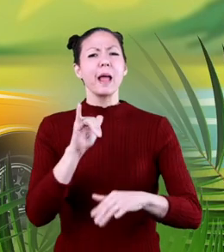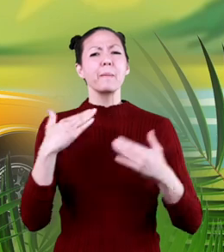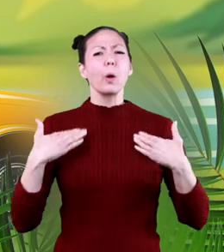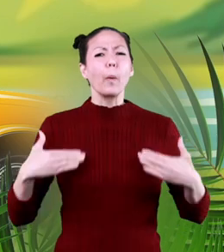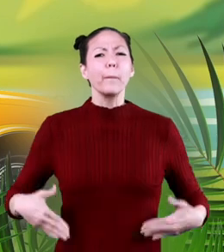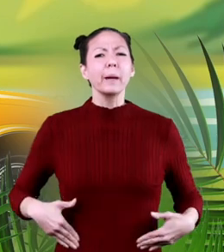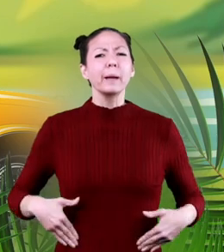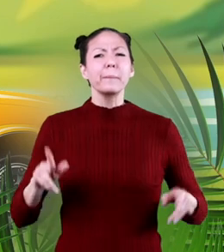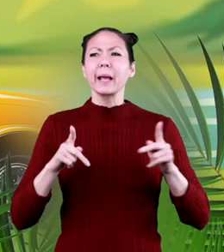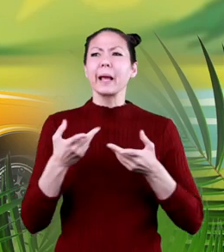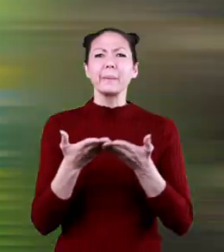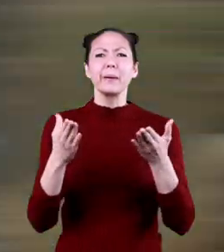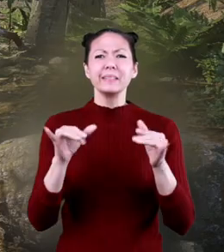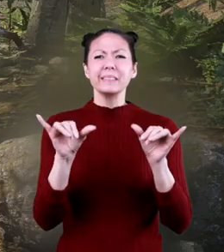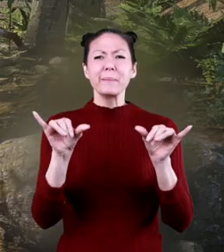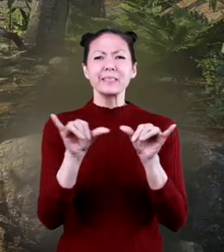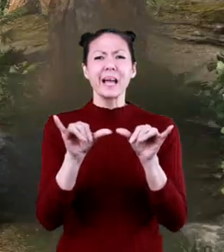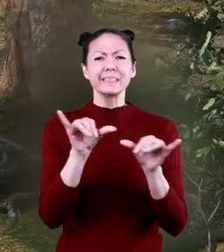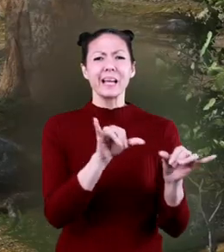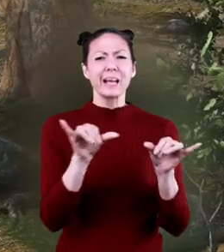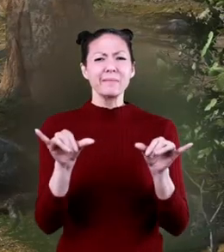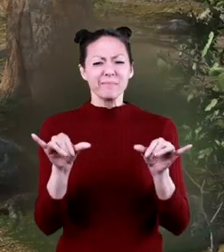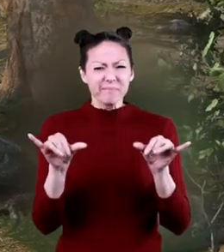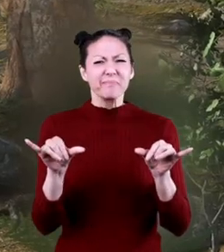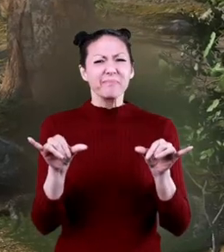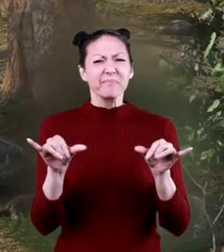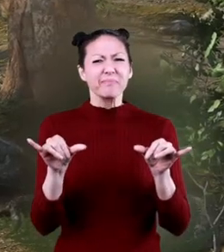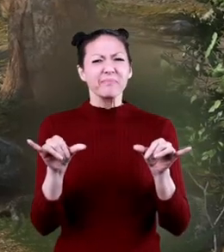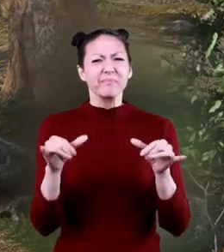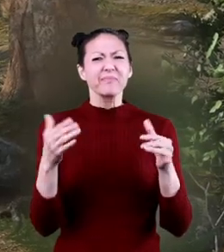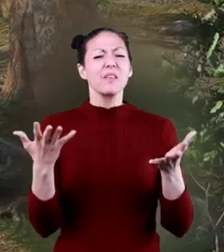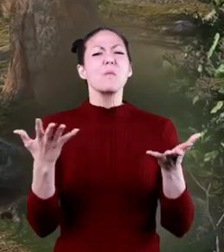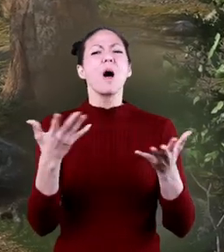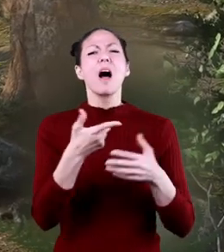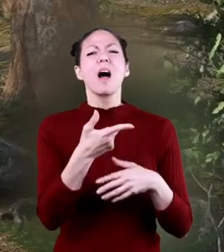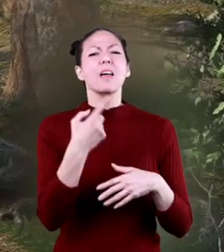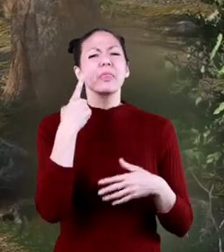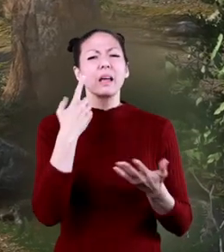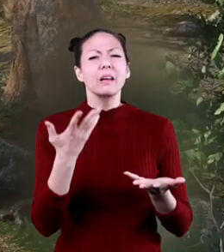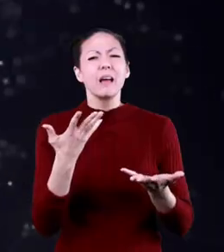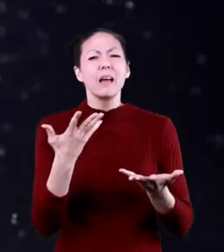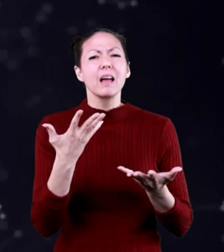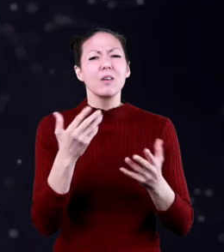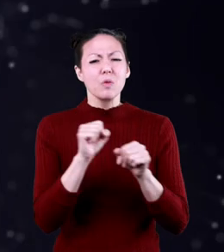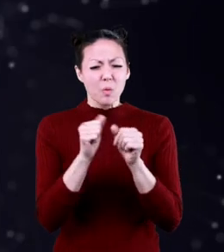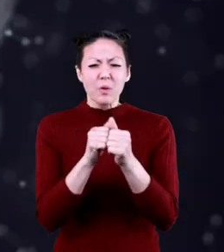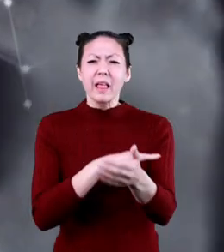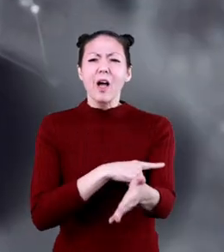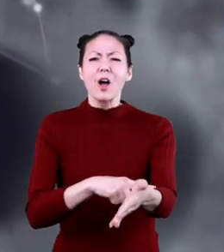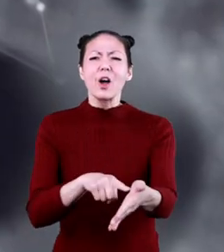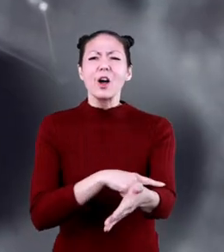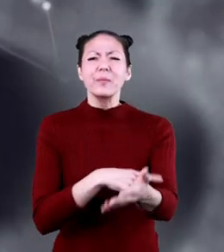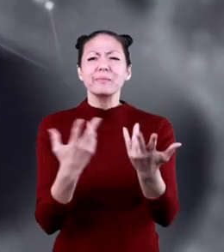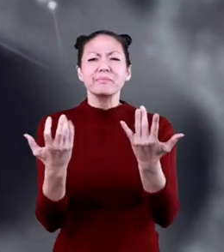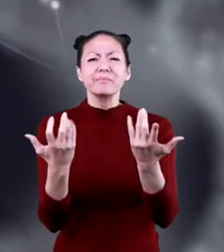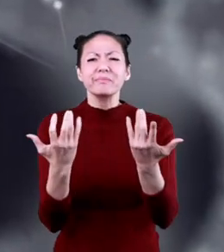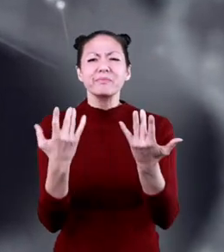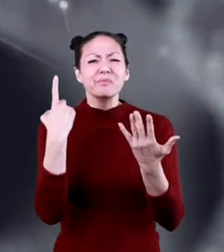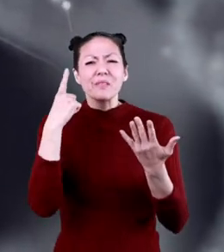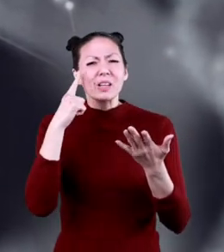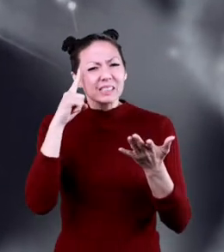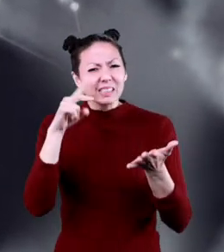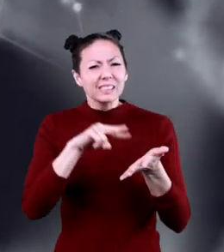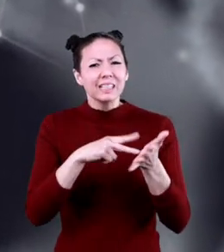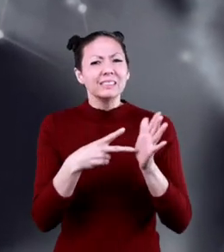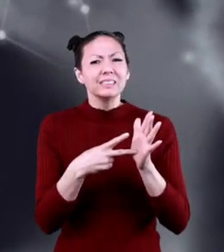human-sized arms? That's exactly what T-Rex's were working with. Tiny, human-length